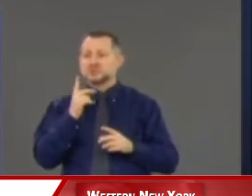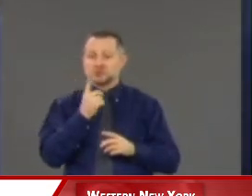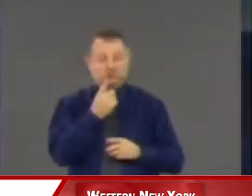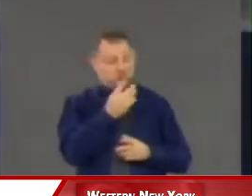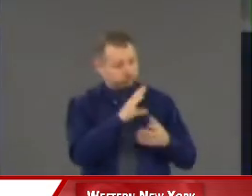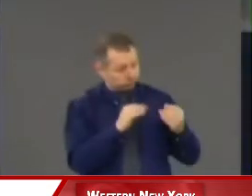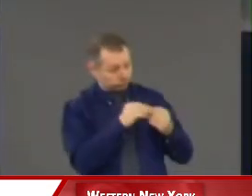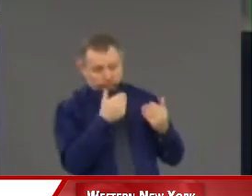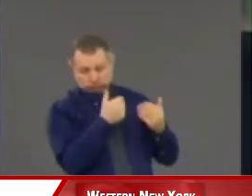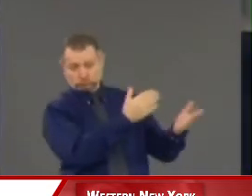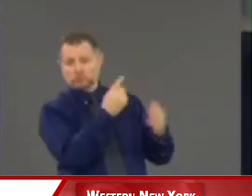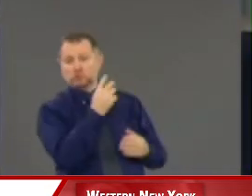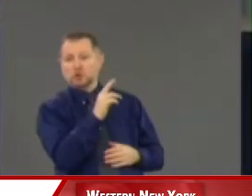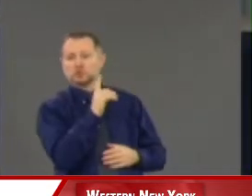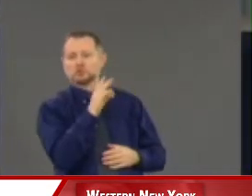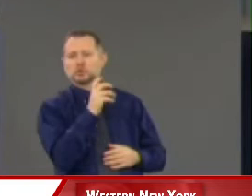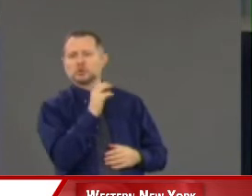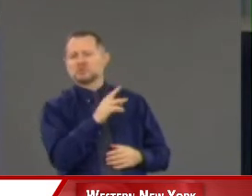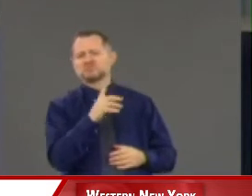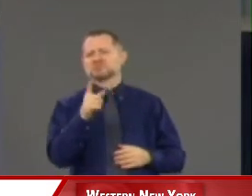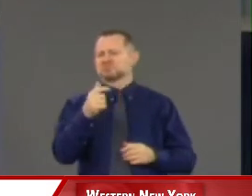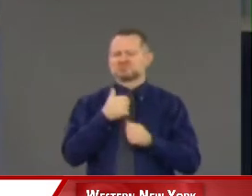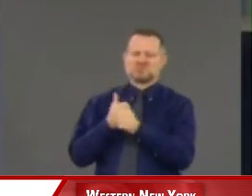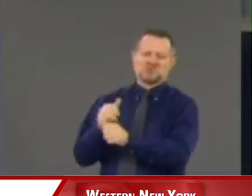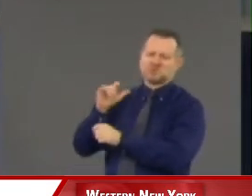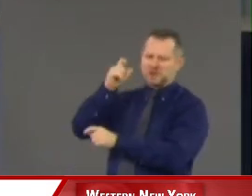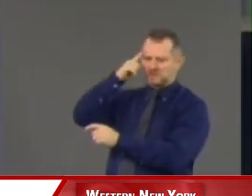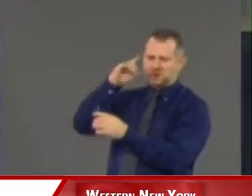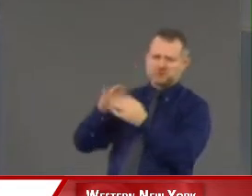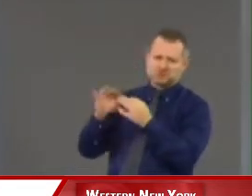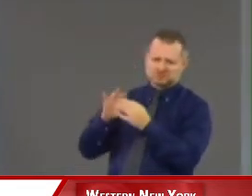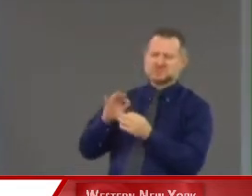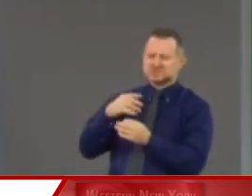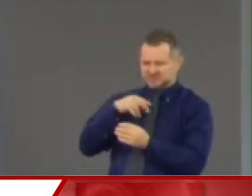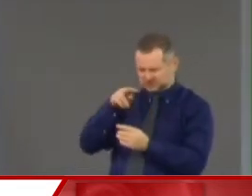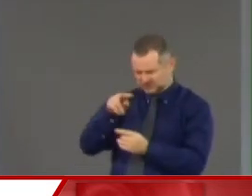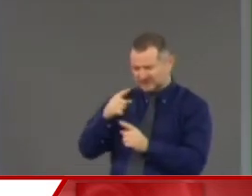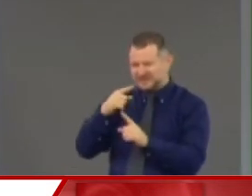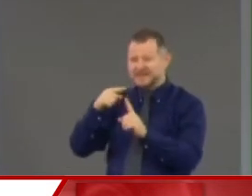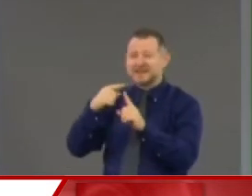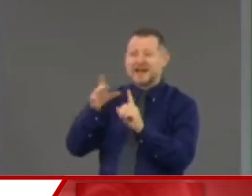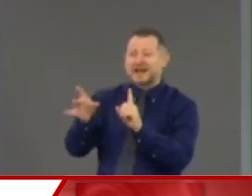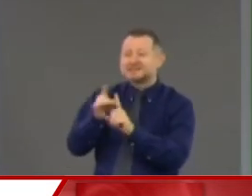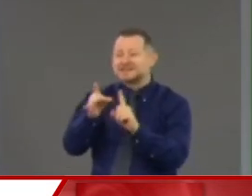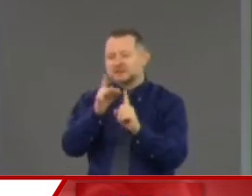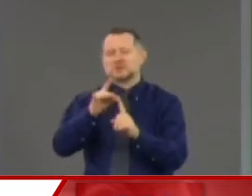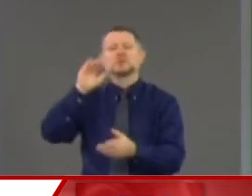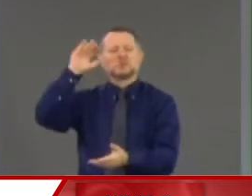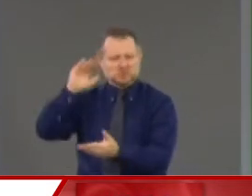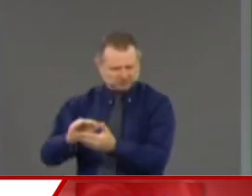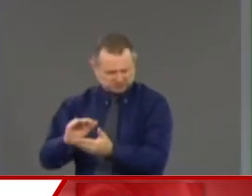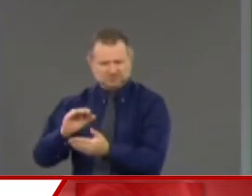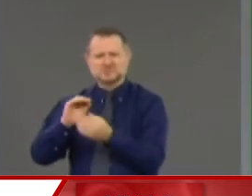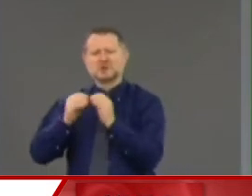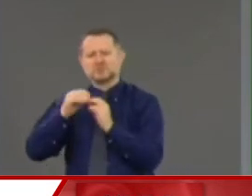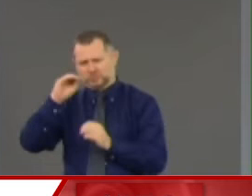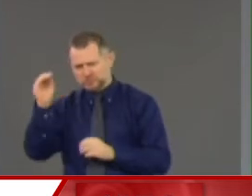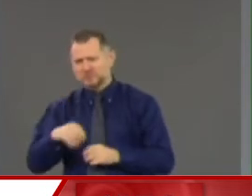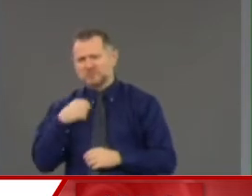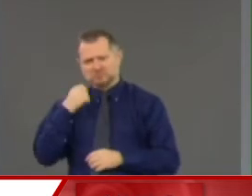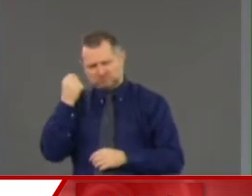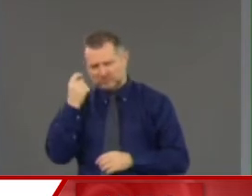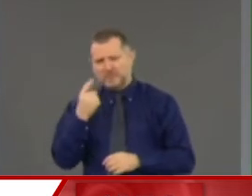I would echo the government's words that the infection rate is down. But as much as we say that we support peaceful